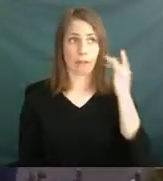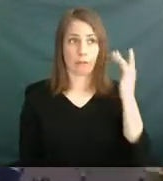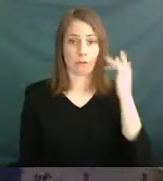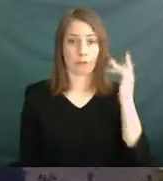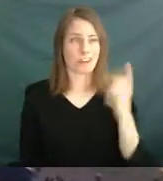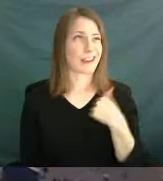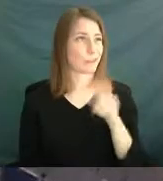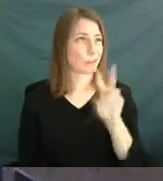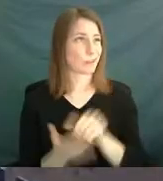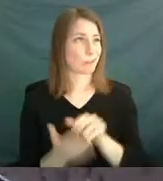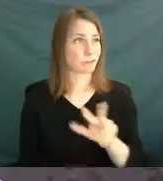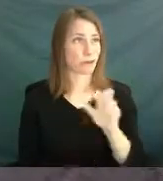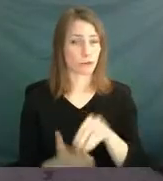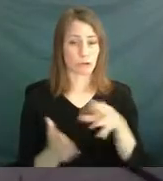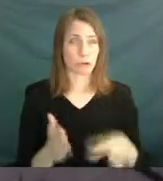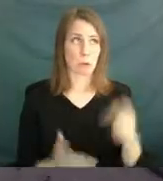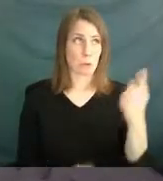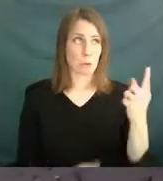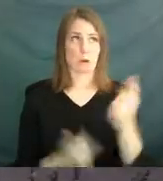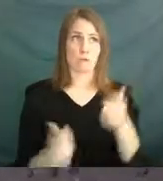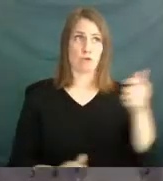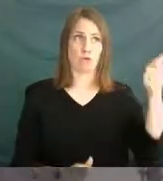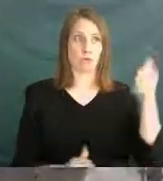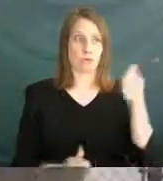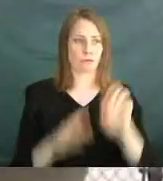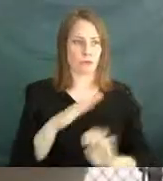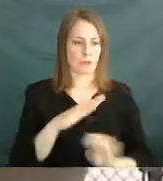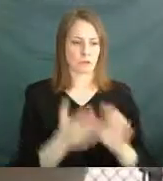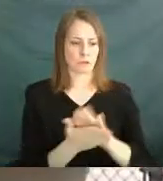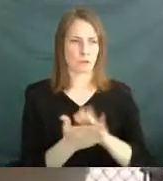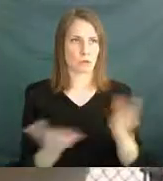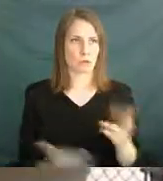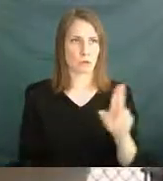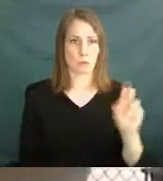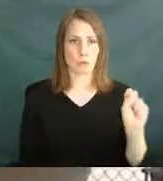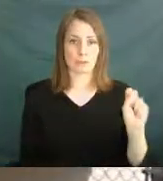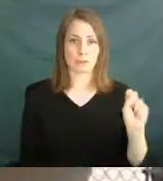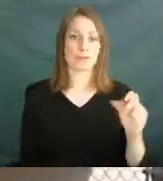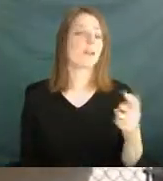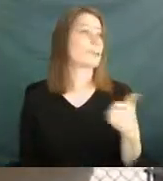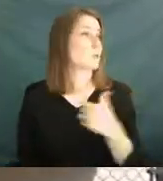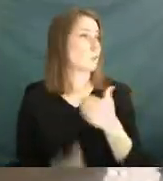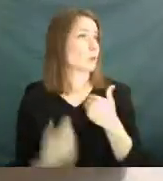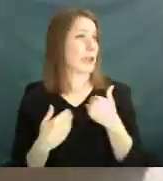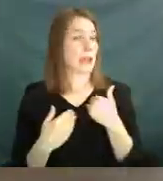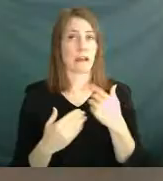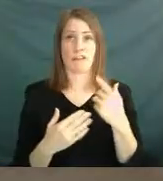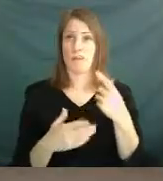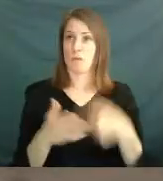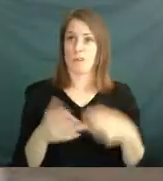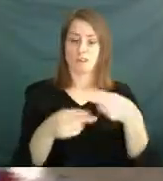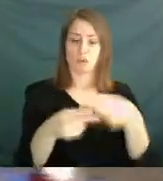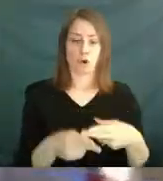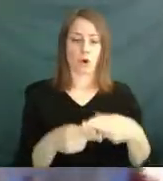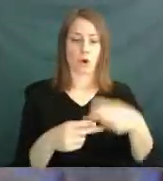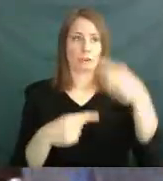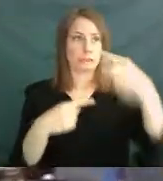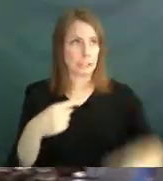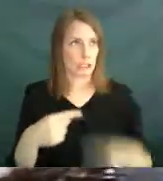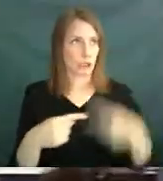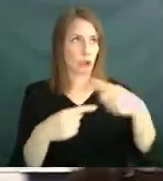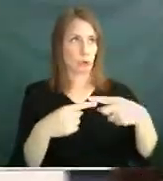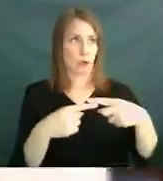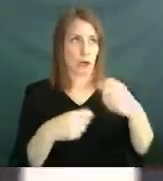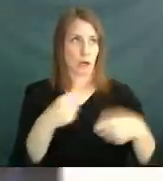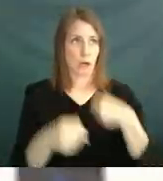which makes it one of the larger elementary schools in the United States. We have what's known as a year-round school, so we begin in July and